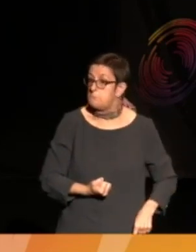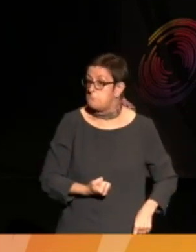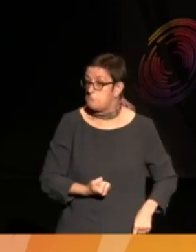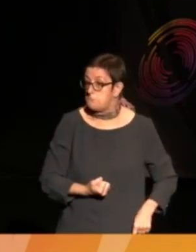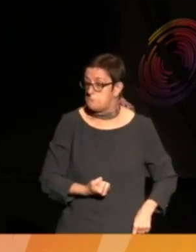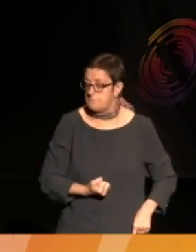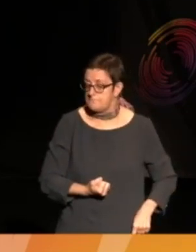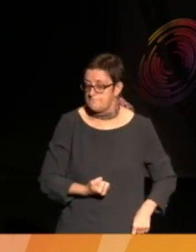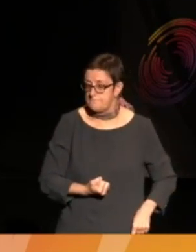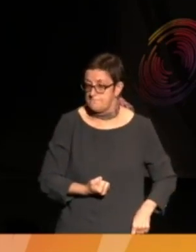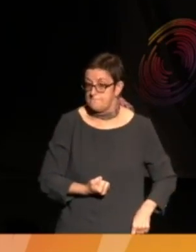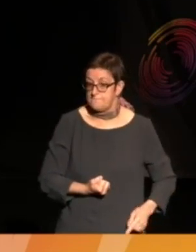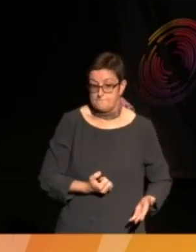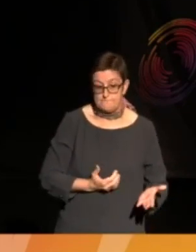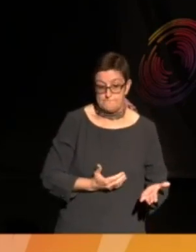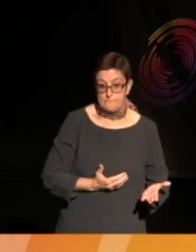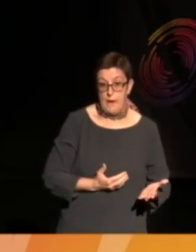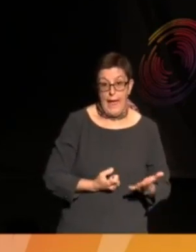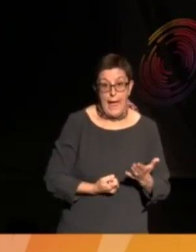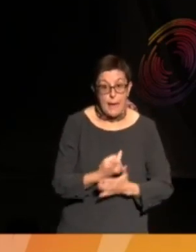One of two things can happen.